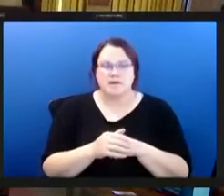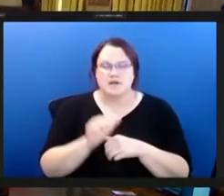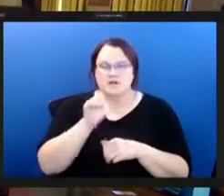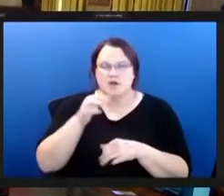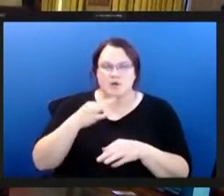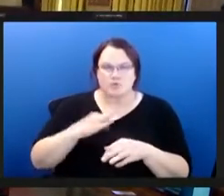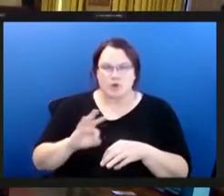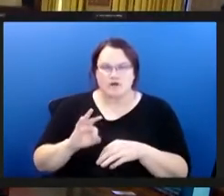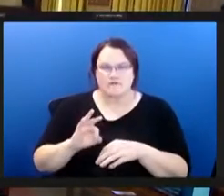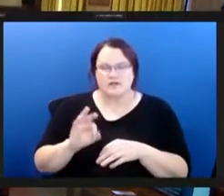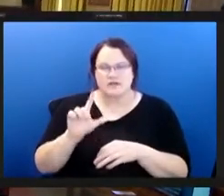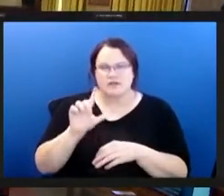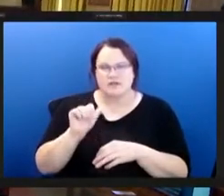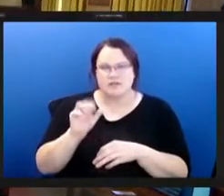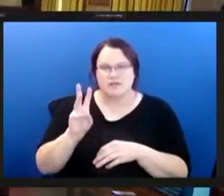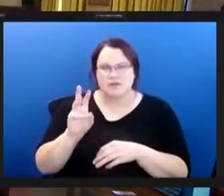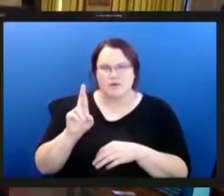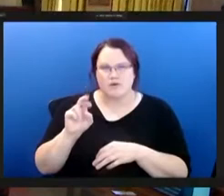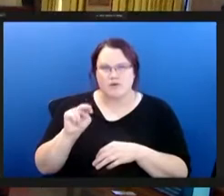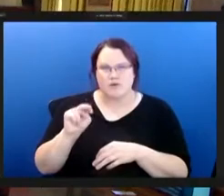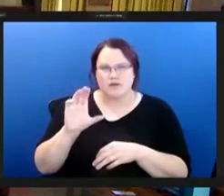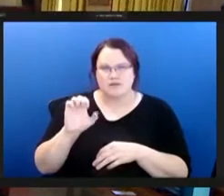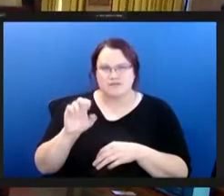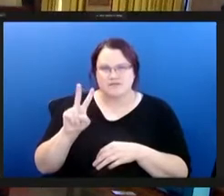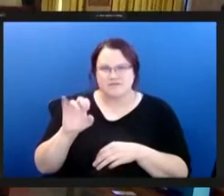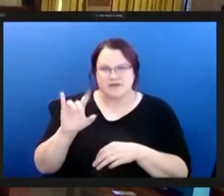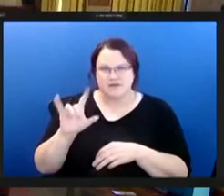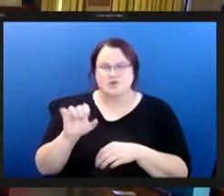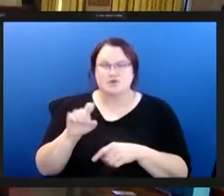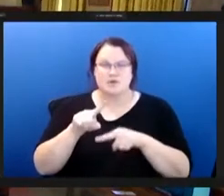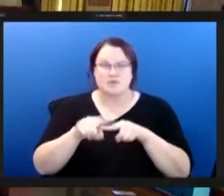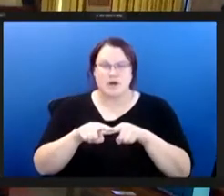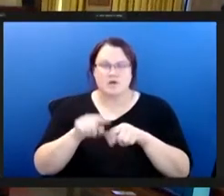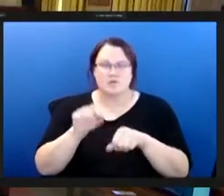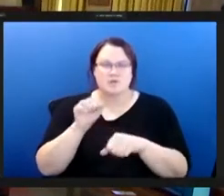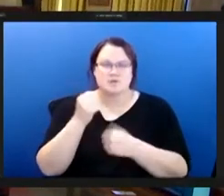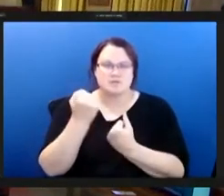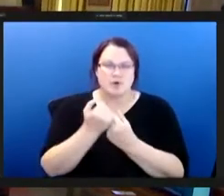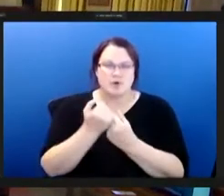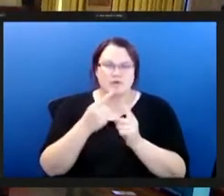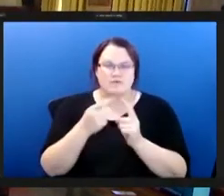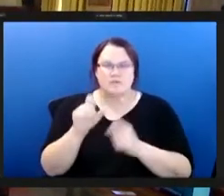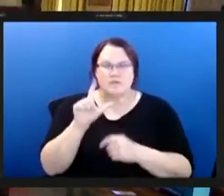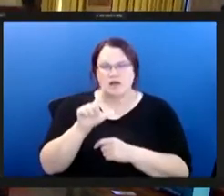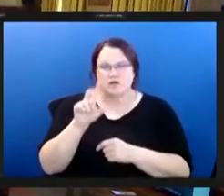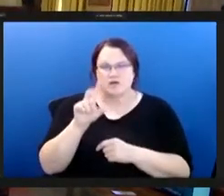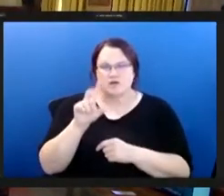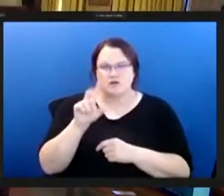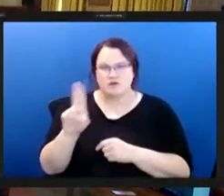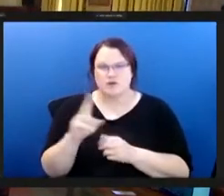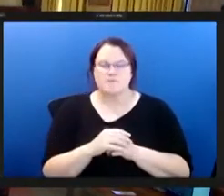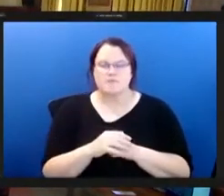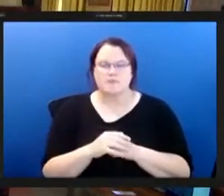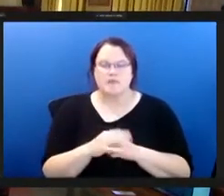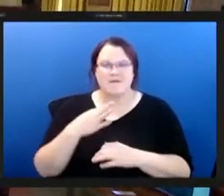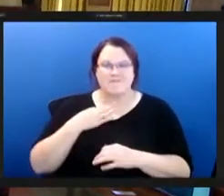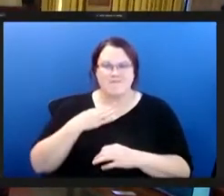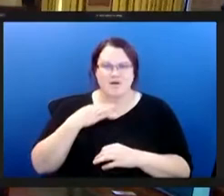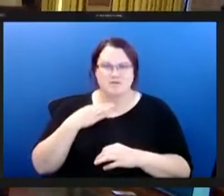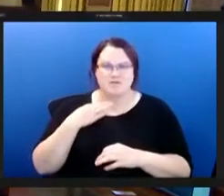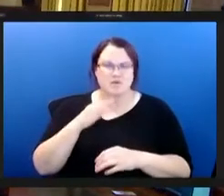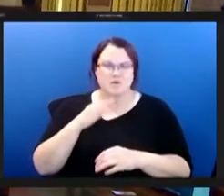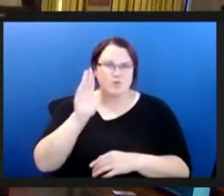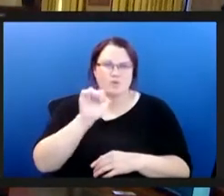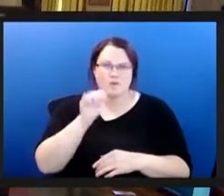based in lawrenceville so without having the consistent reliable support from lu i think our primarily volunteer runs should absolutely not have